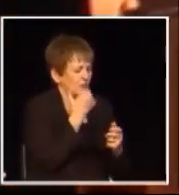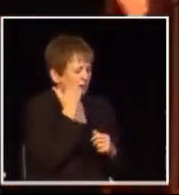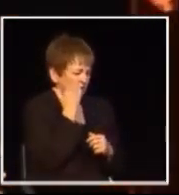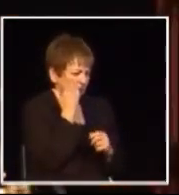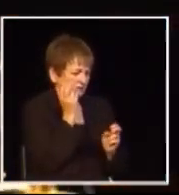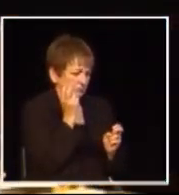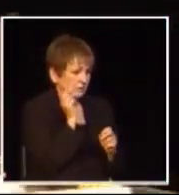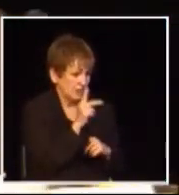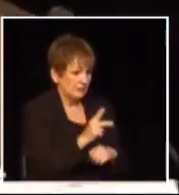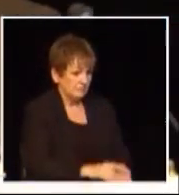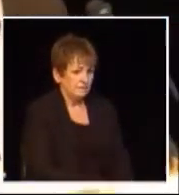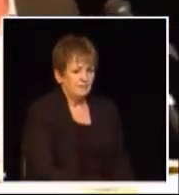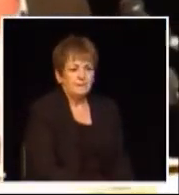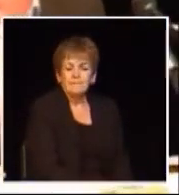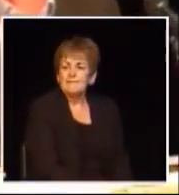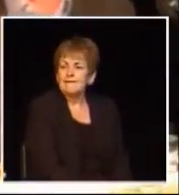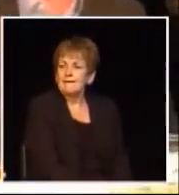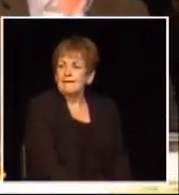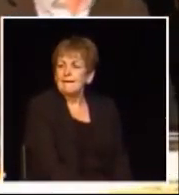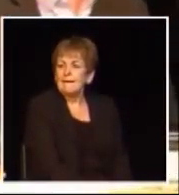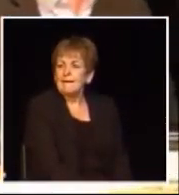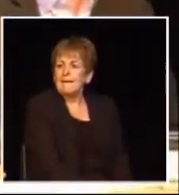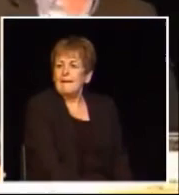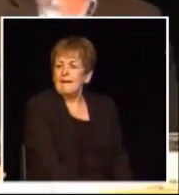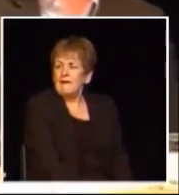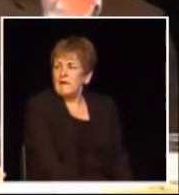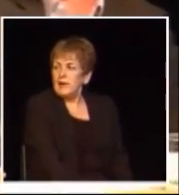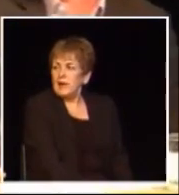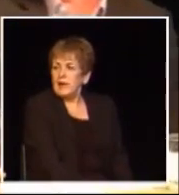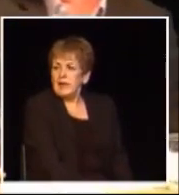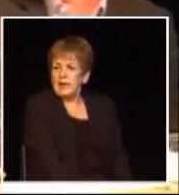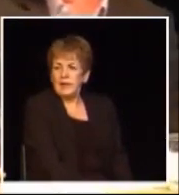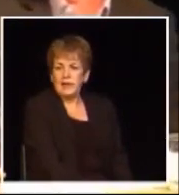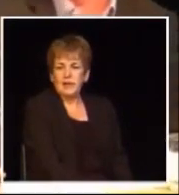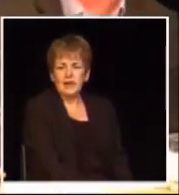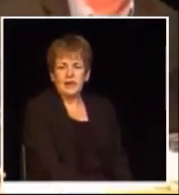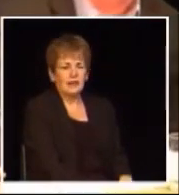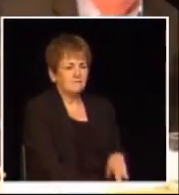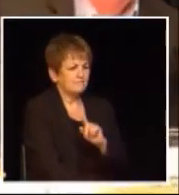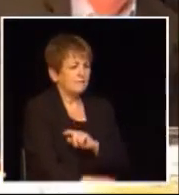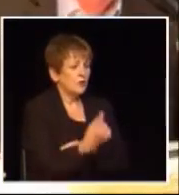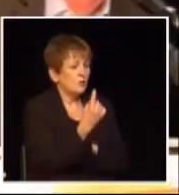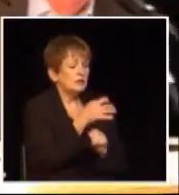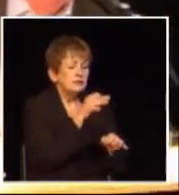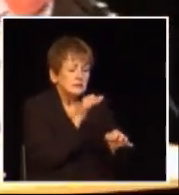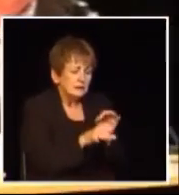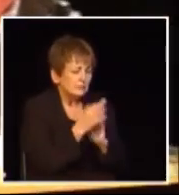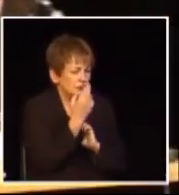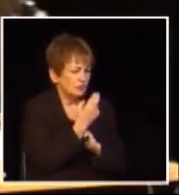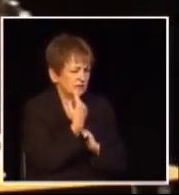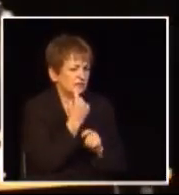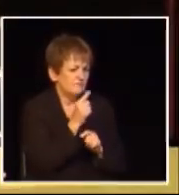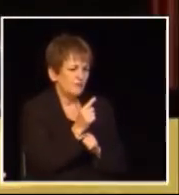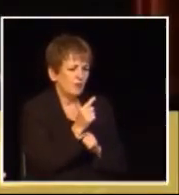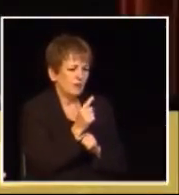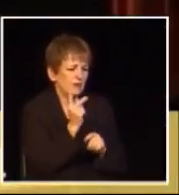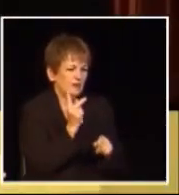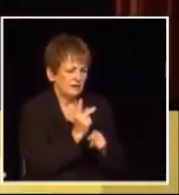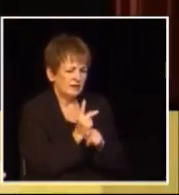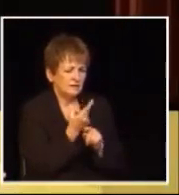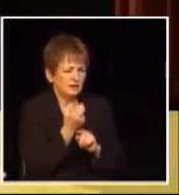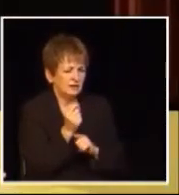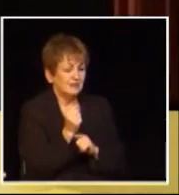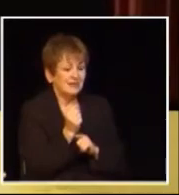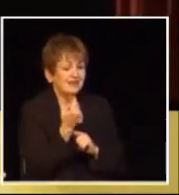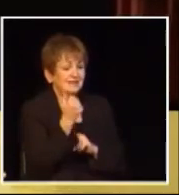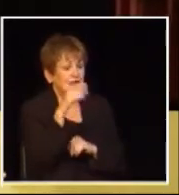would you like to take that question now or save it for your final minute go ahead okay okay well why don't I just give one simple reason